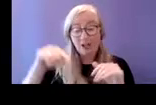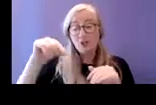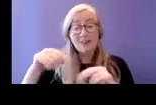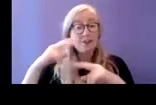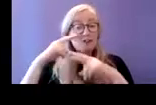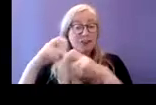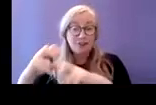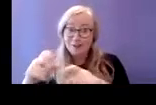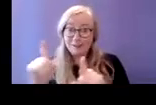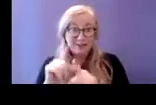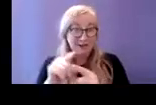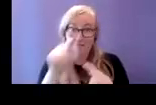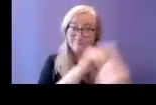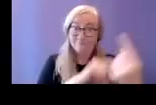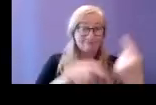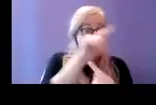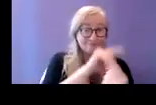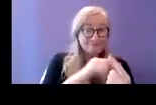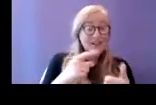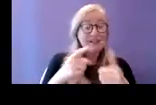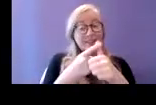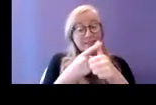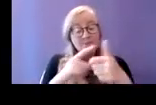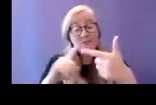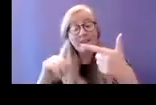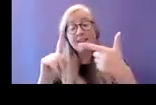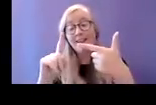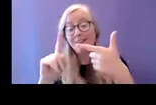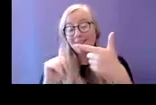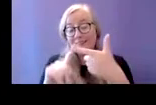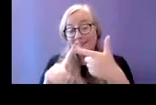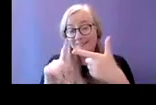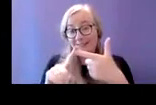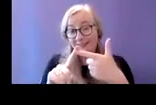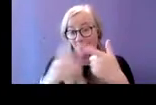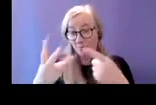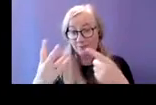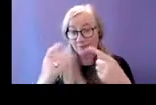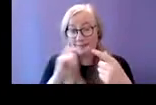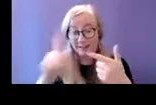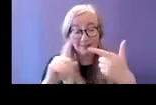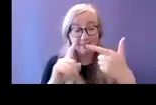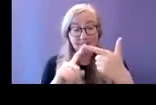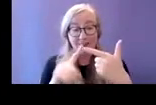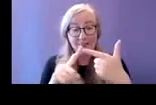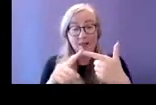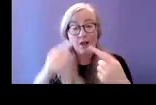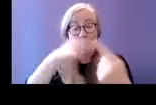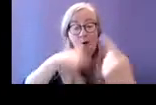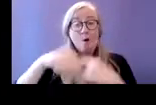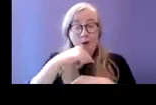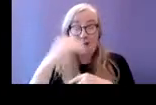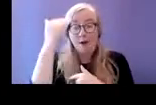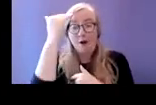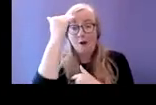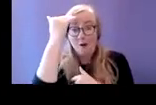second point that I'd like to highlight is something that we're all very conscious of but again I just